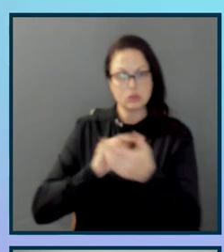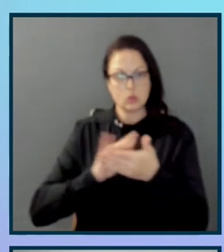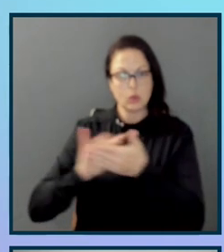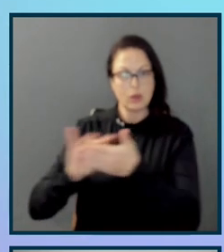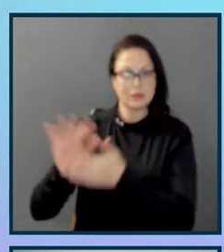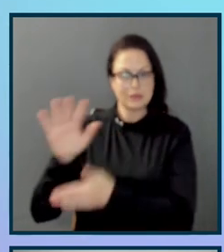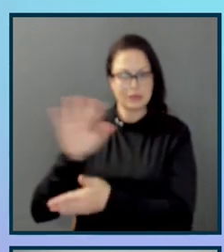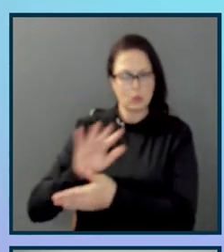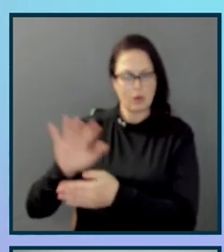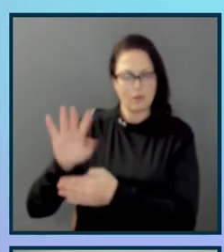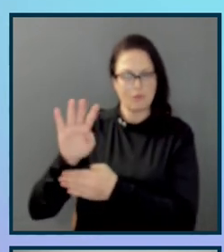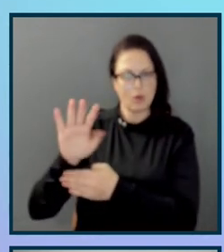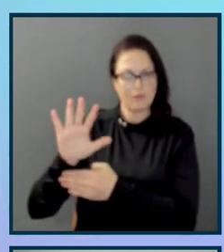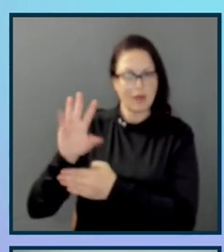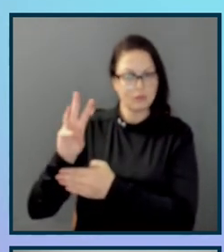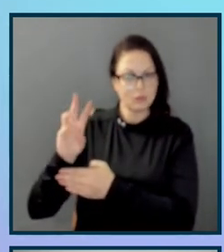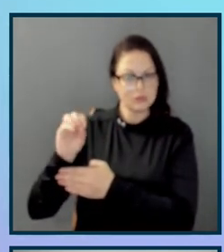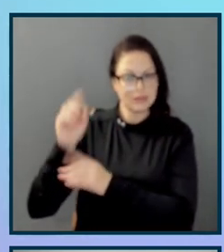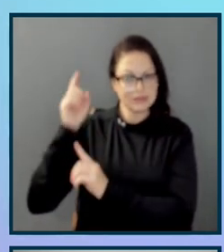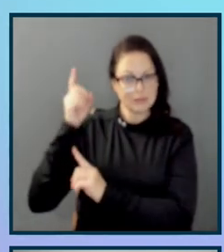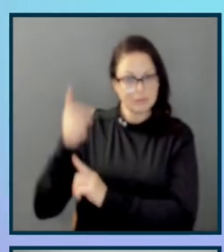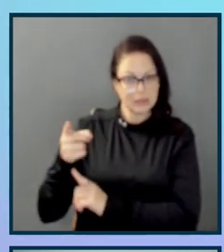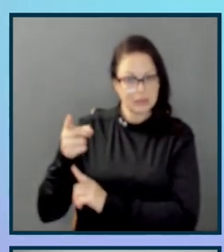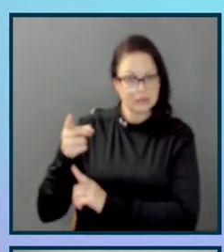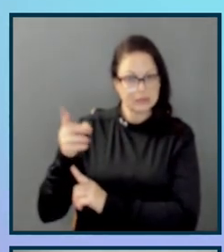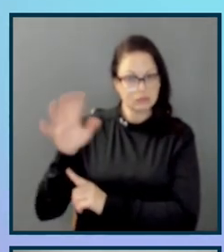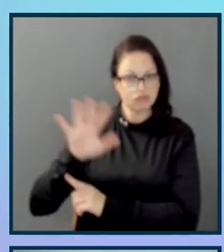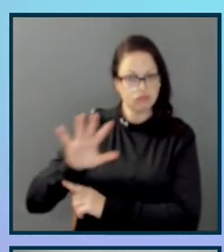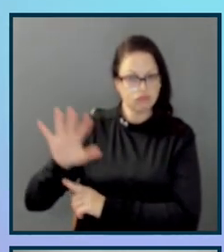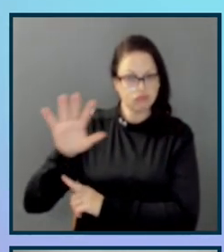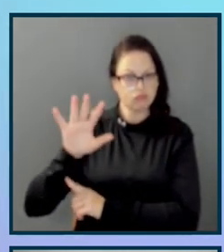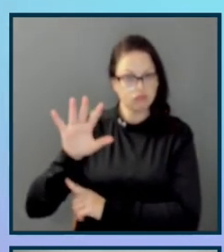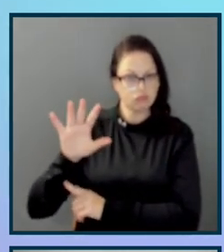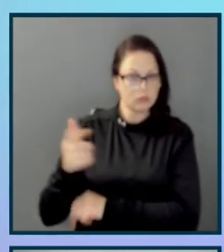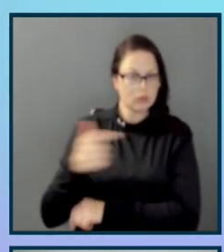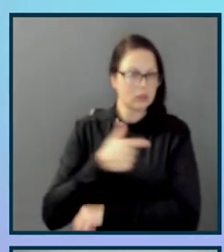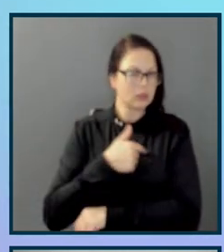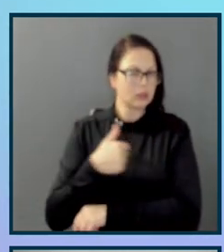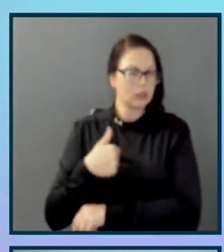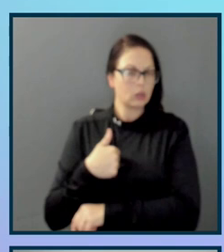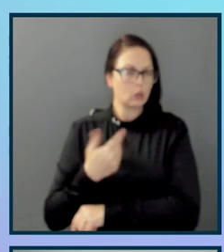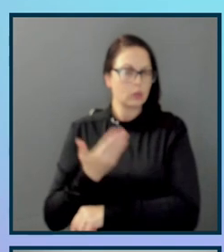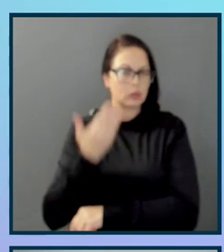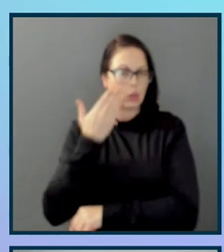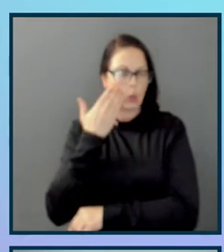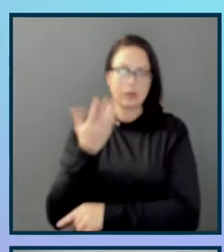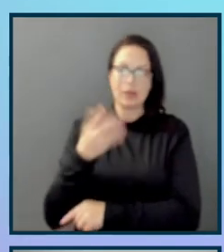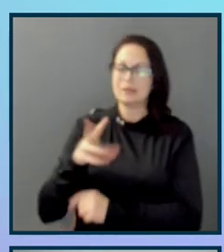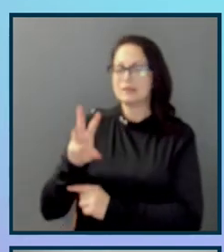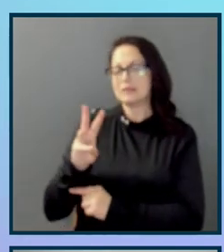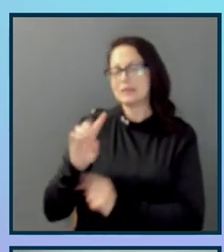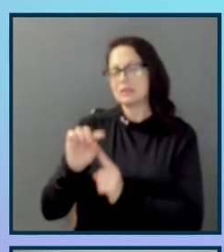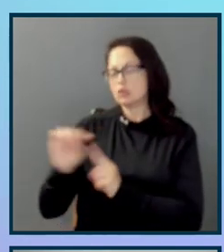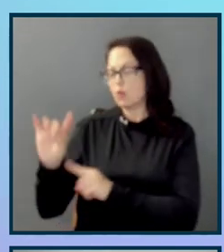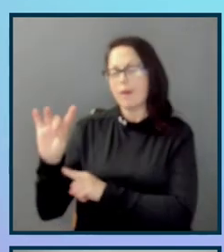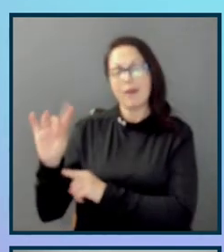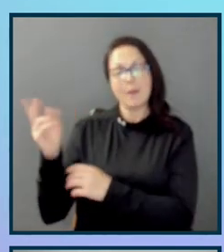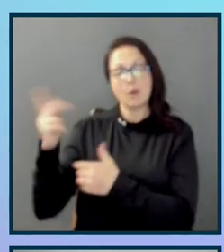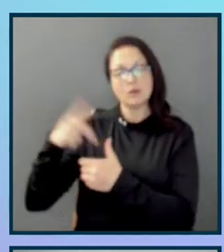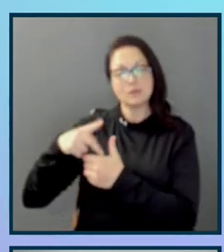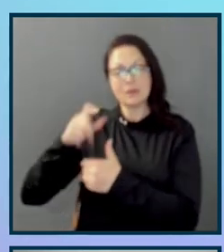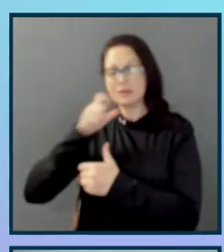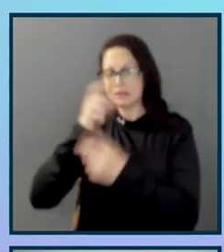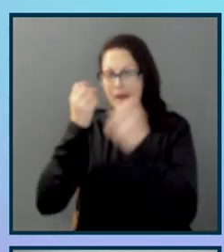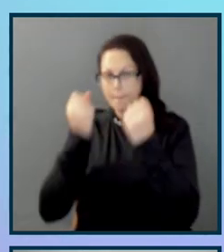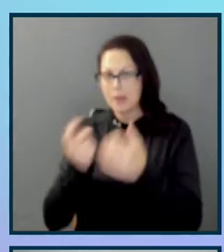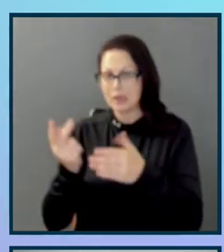about 45 to 60 minutes. We always hear that six to eight participants does not sound like a lot of users, but we do know from